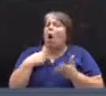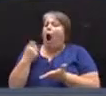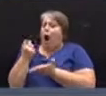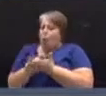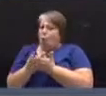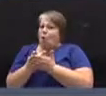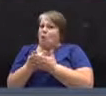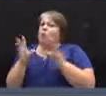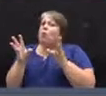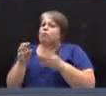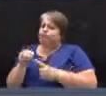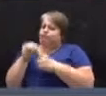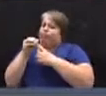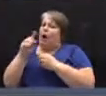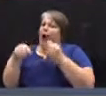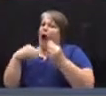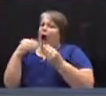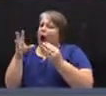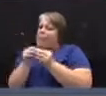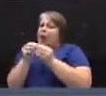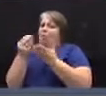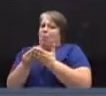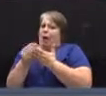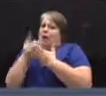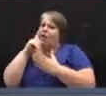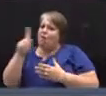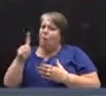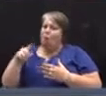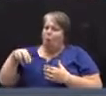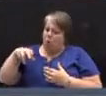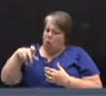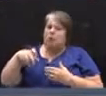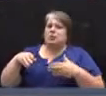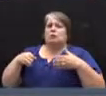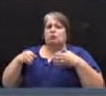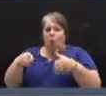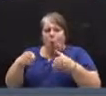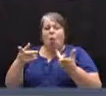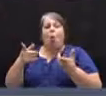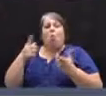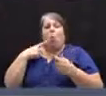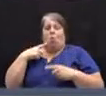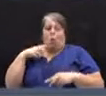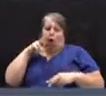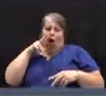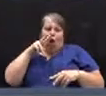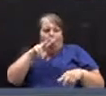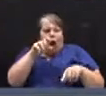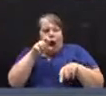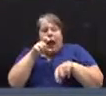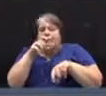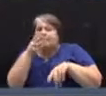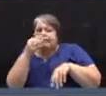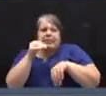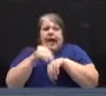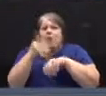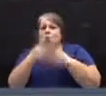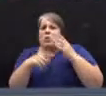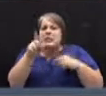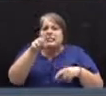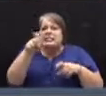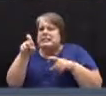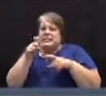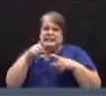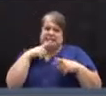certain amount of money for capital expenses, sidewalks, and roads. And then we look at the needs and then make decisions about how to